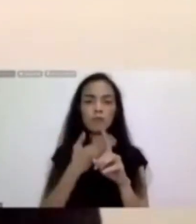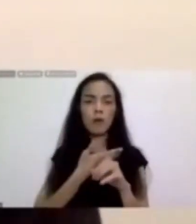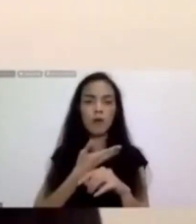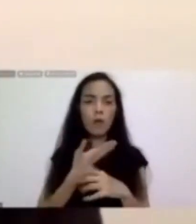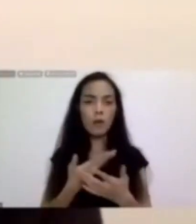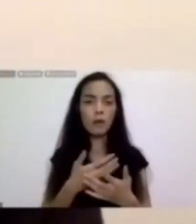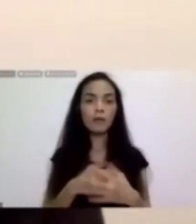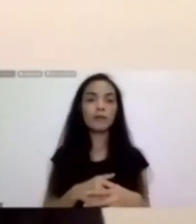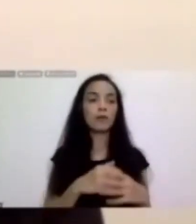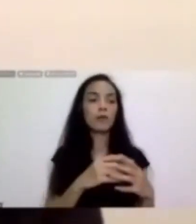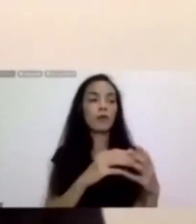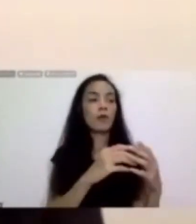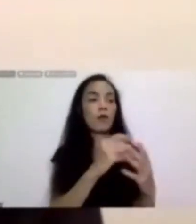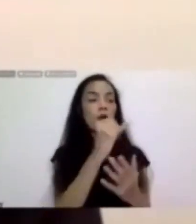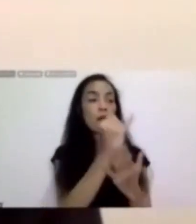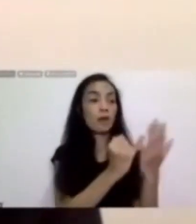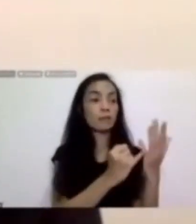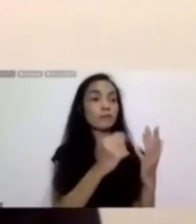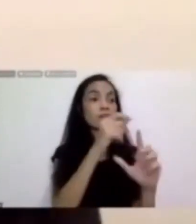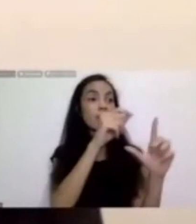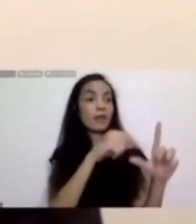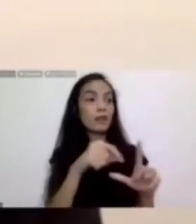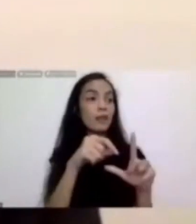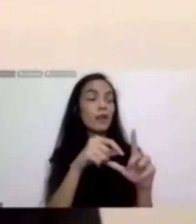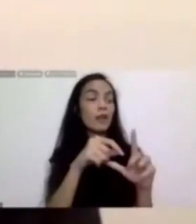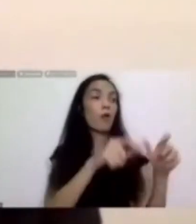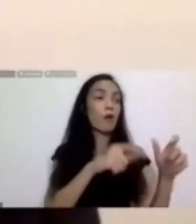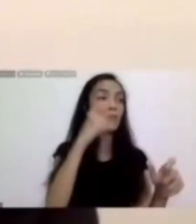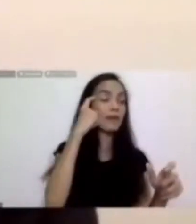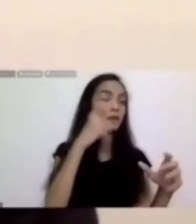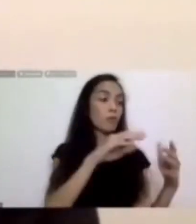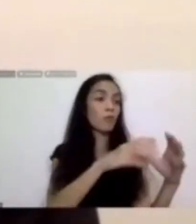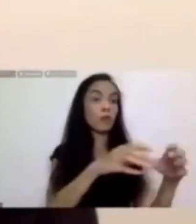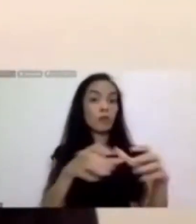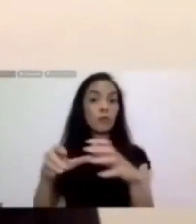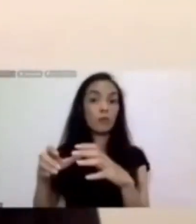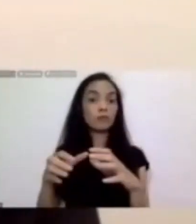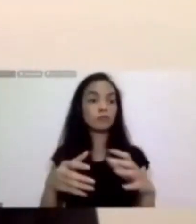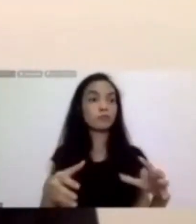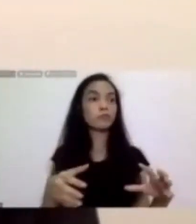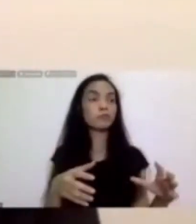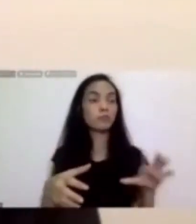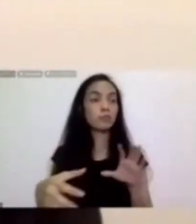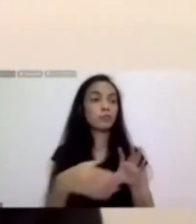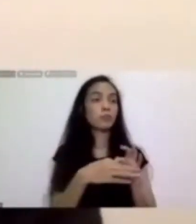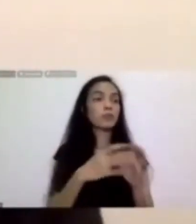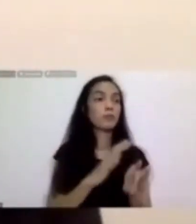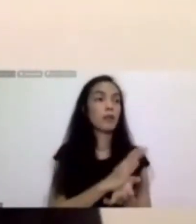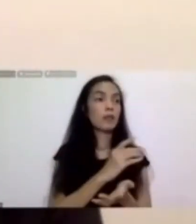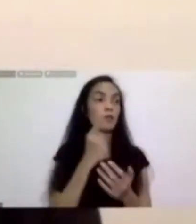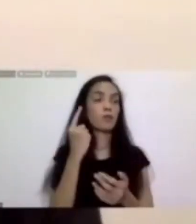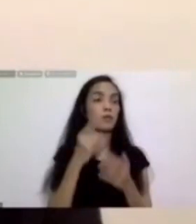artists, architects, designers, thinkers, and makers to public art opportunities. And in the